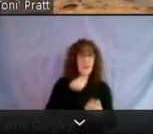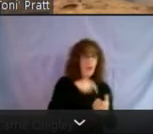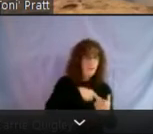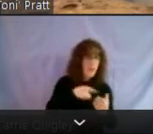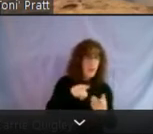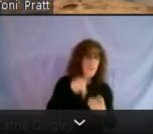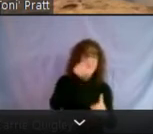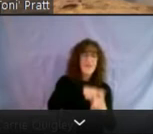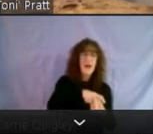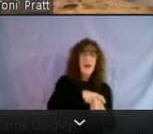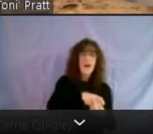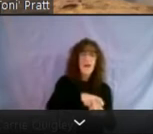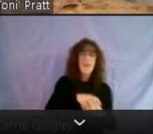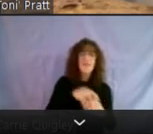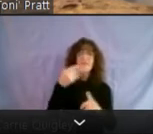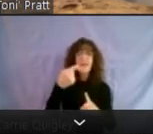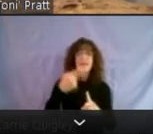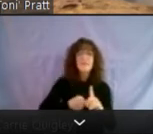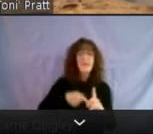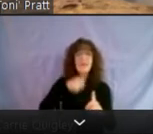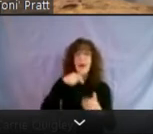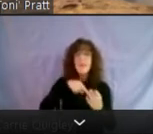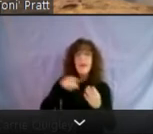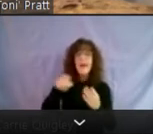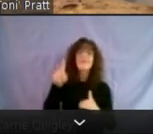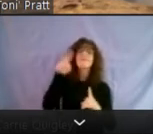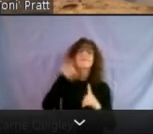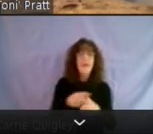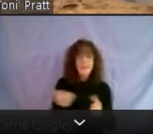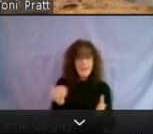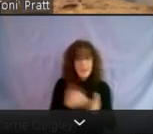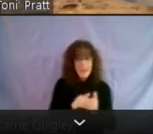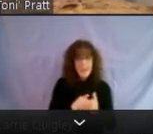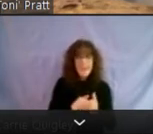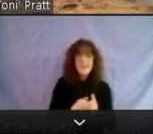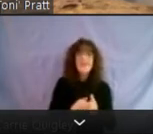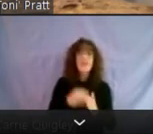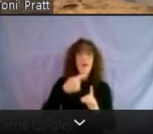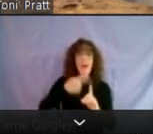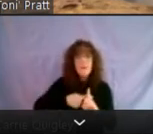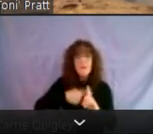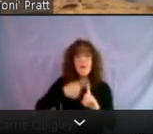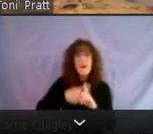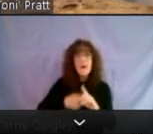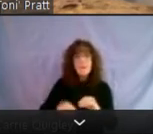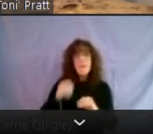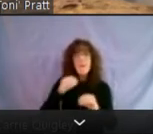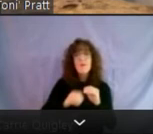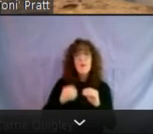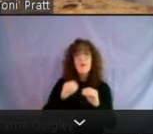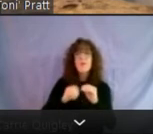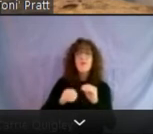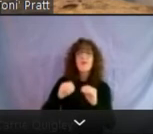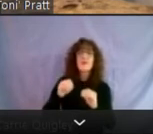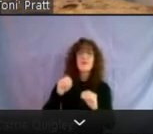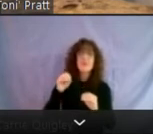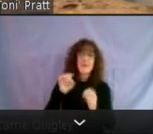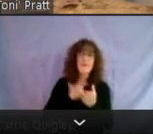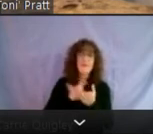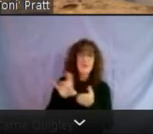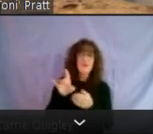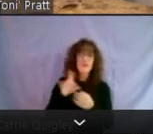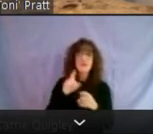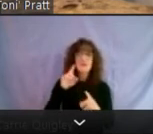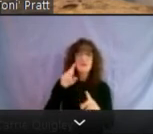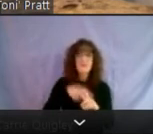there's a separate eviction action filed for that, that month. And so we expect there to be, uh, folks coming or